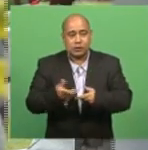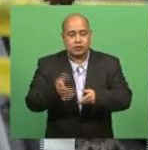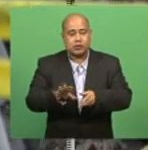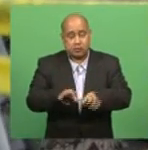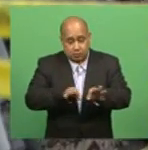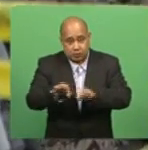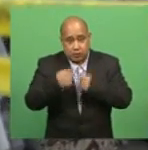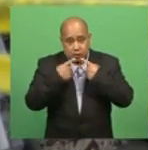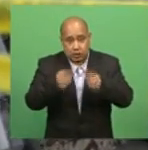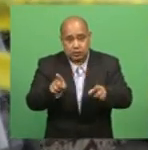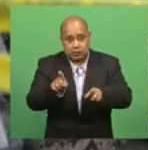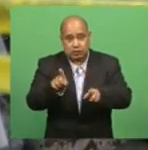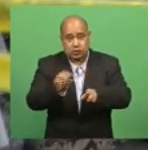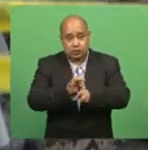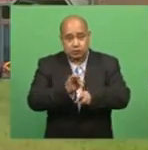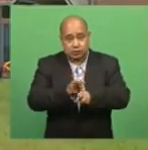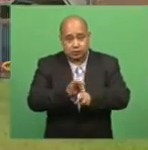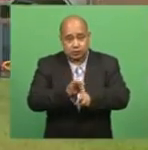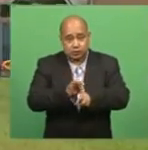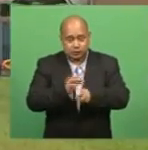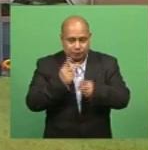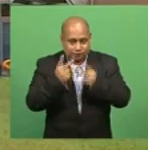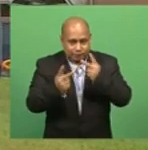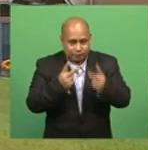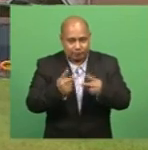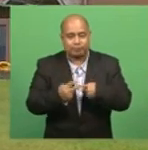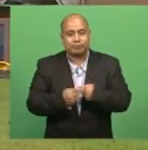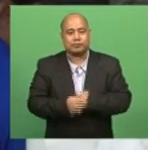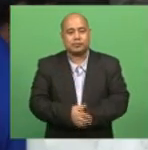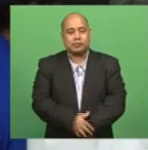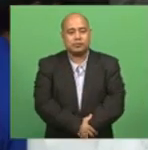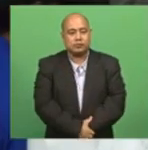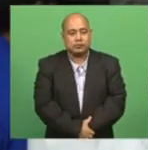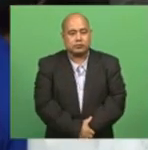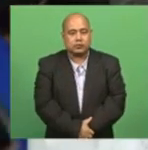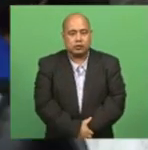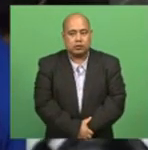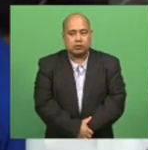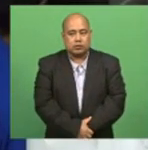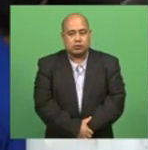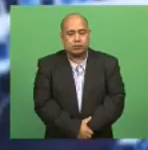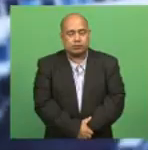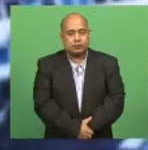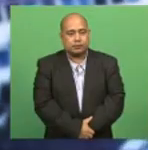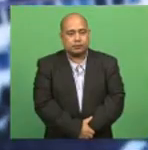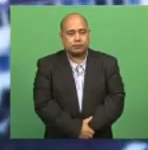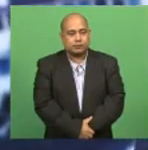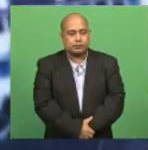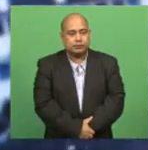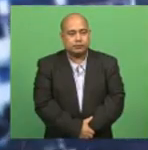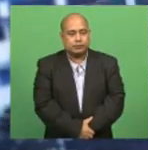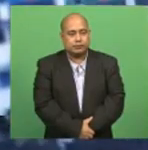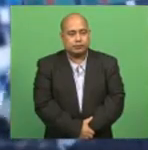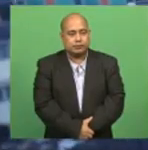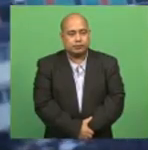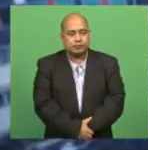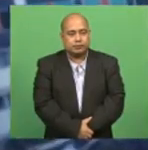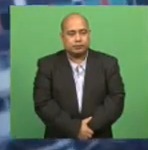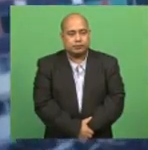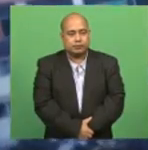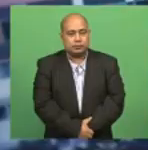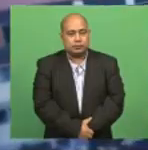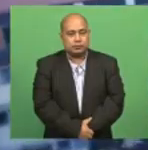and new procedures announced for hospital visitation. From the studios of